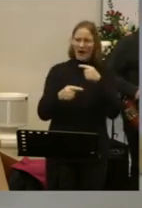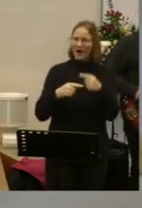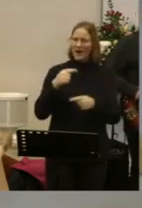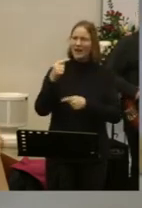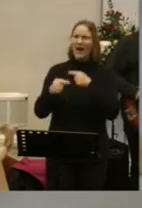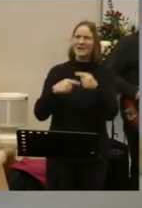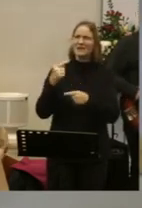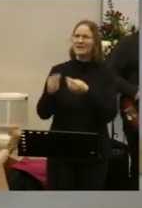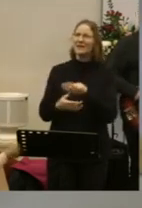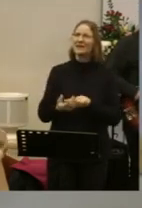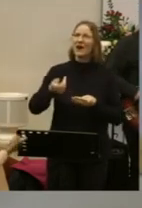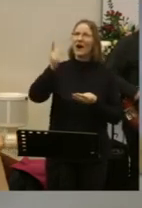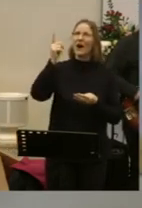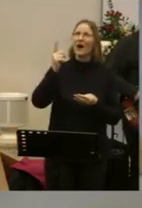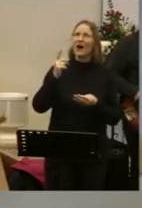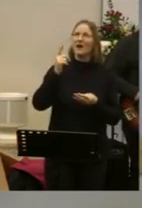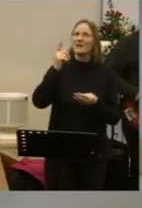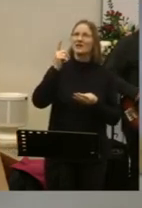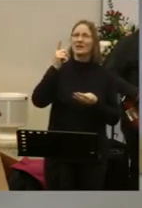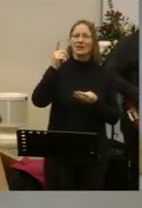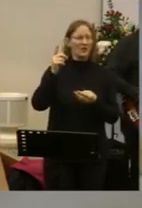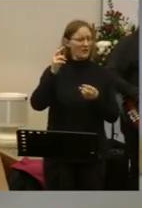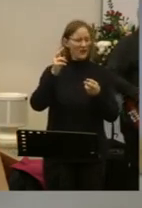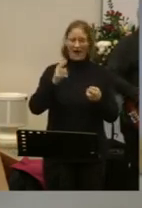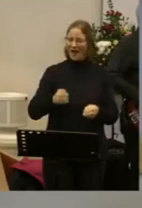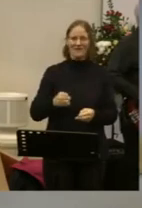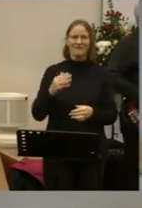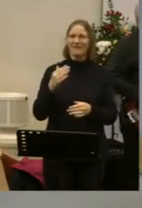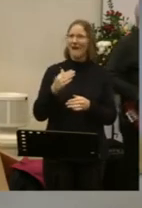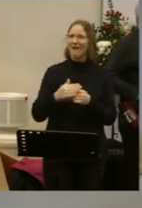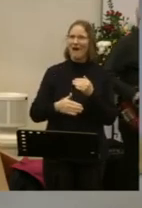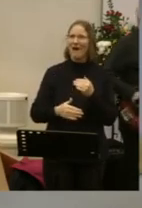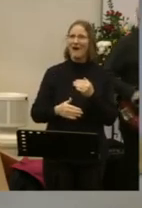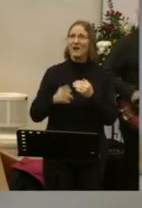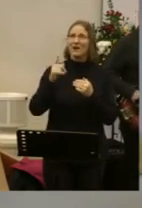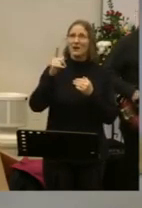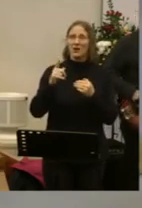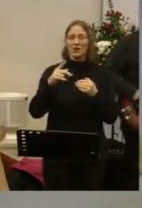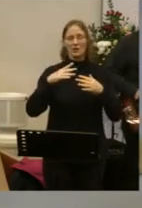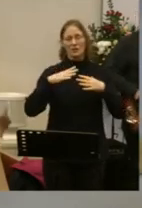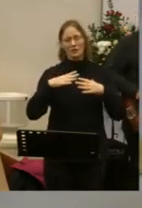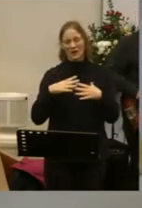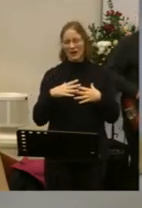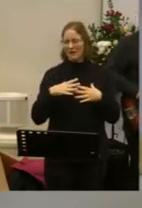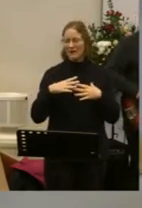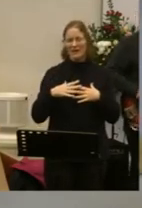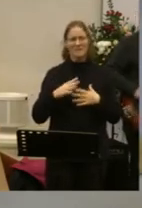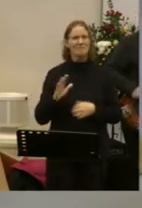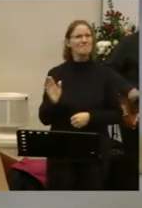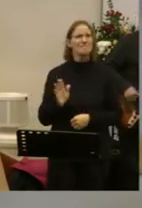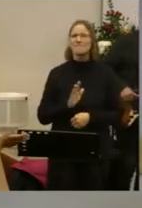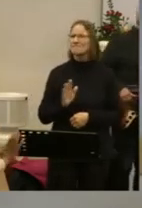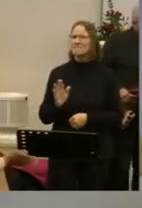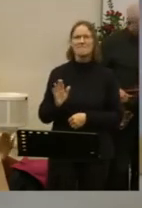everlasting God. We do not face you, we won't